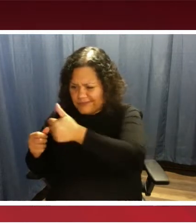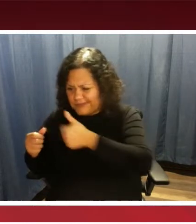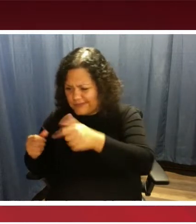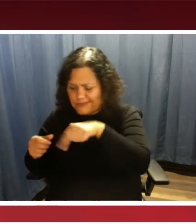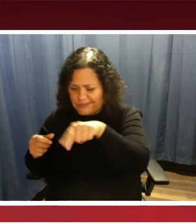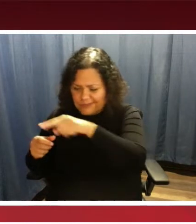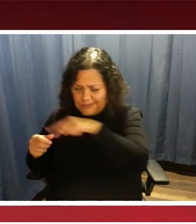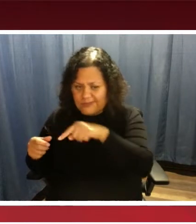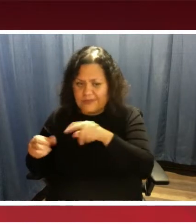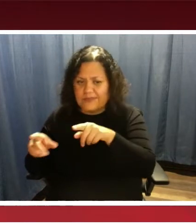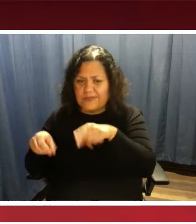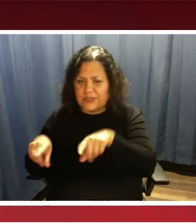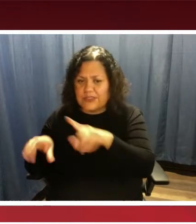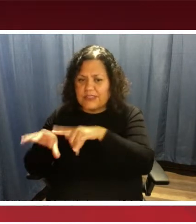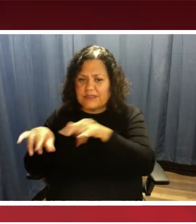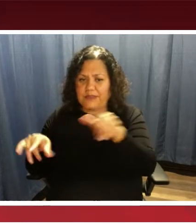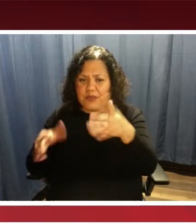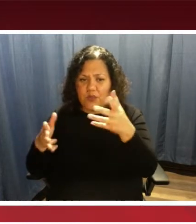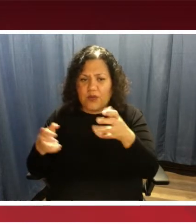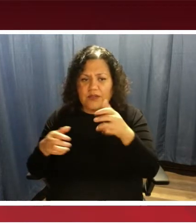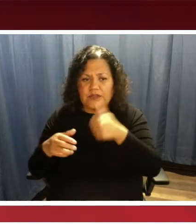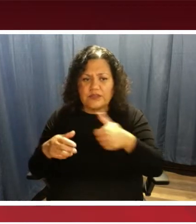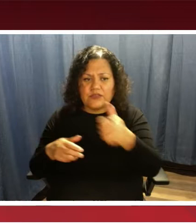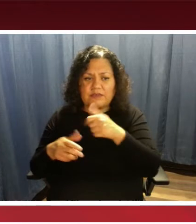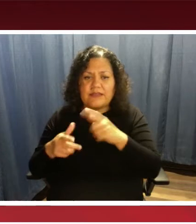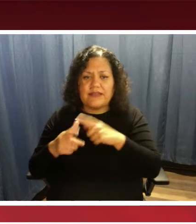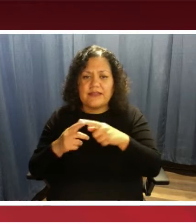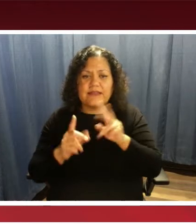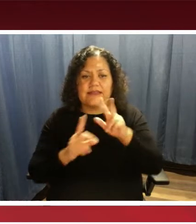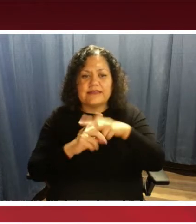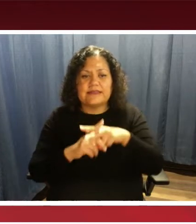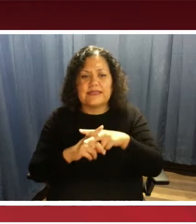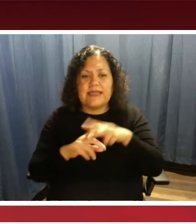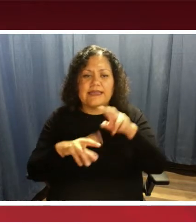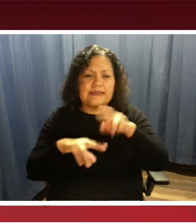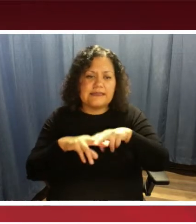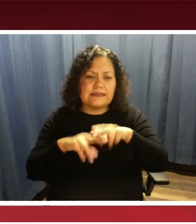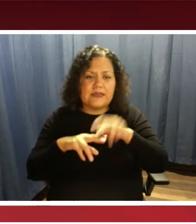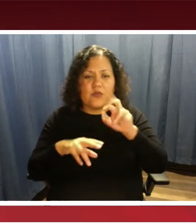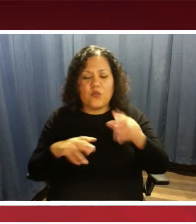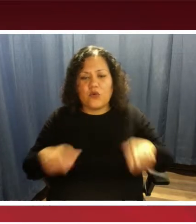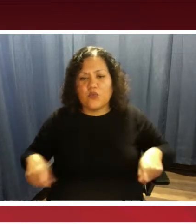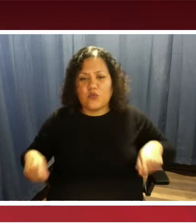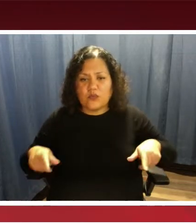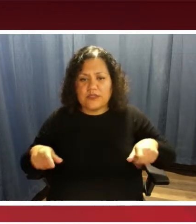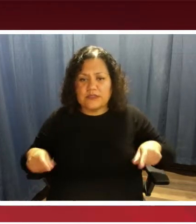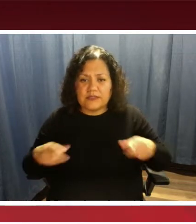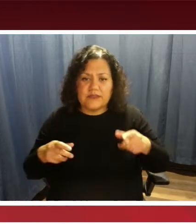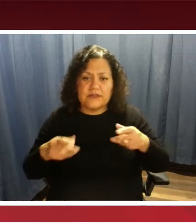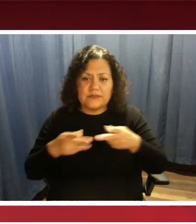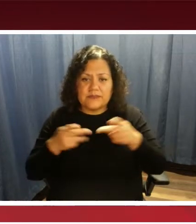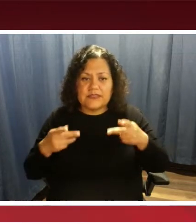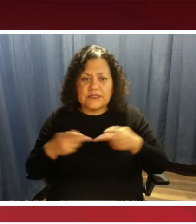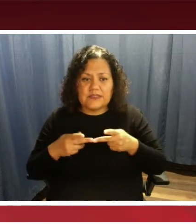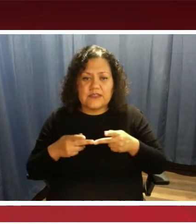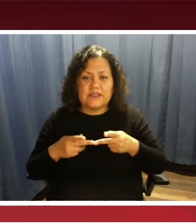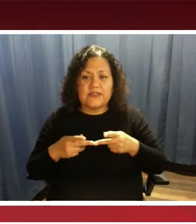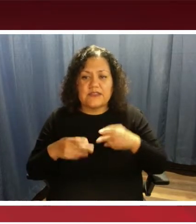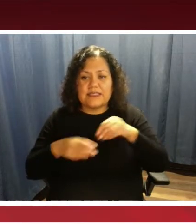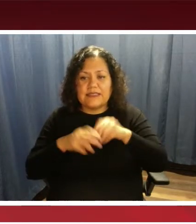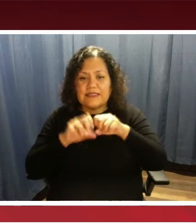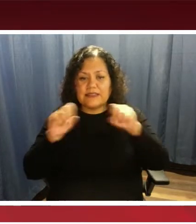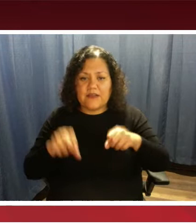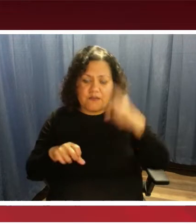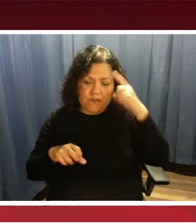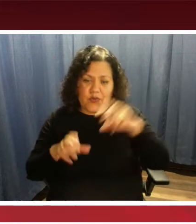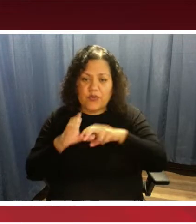trip. Then they assign a seat or wheelchair position on a particular vehicle in the system for the rider's